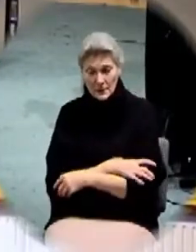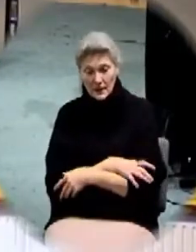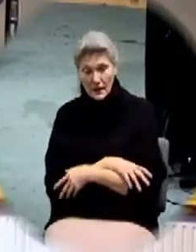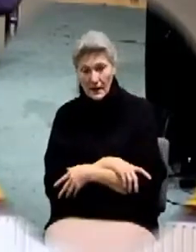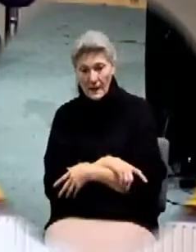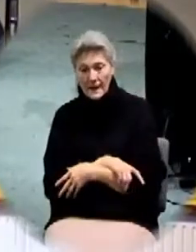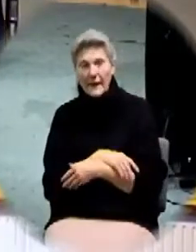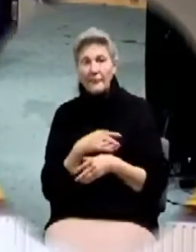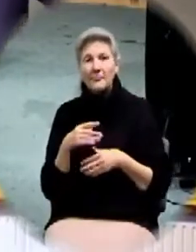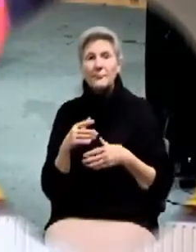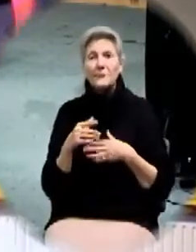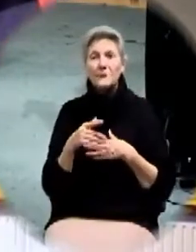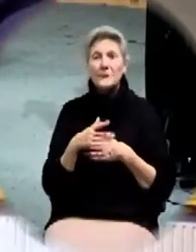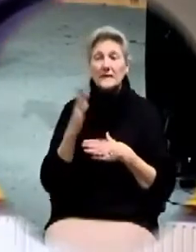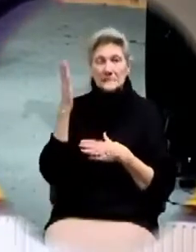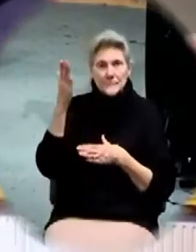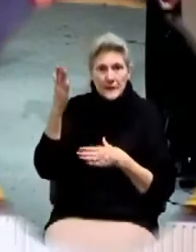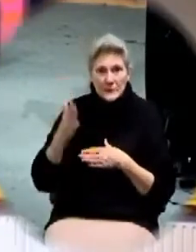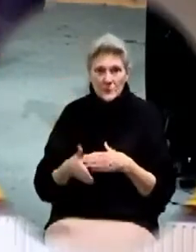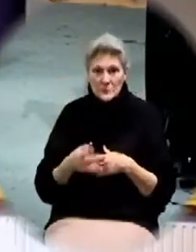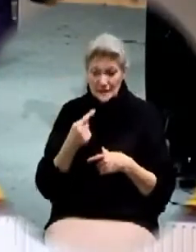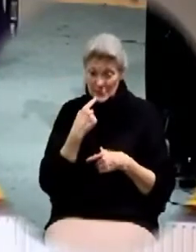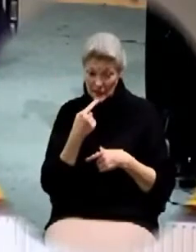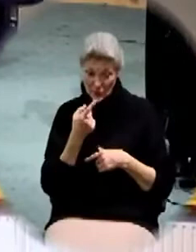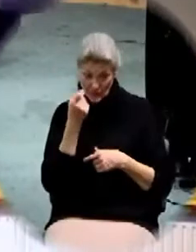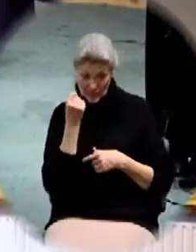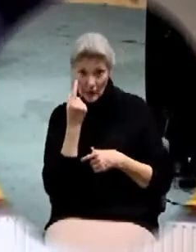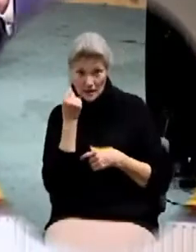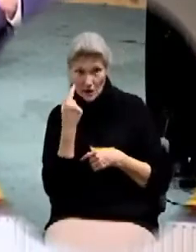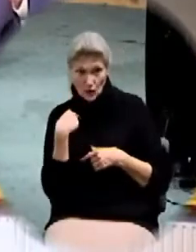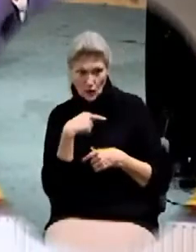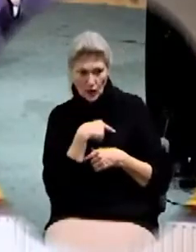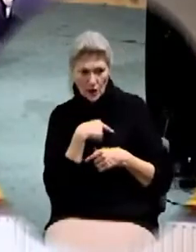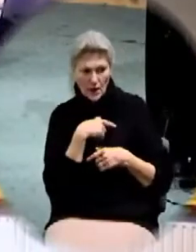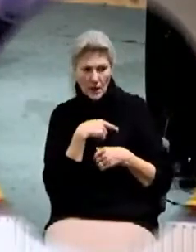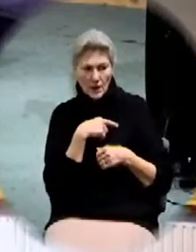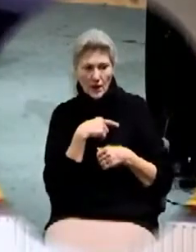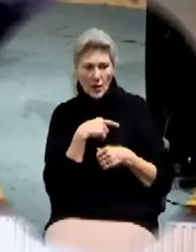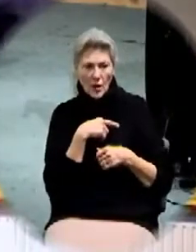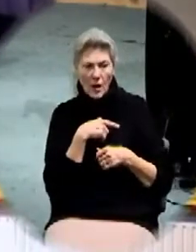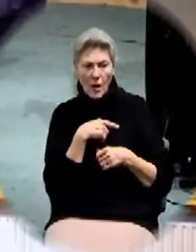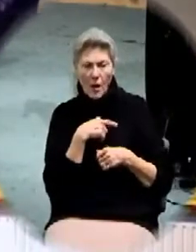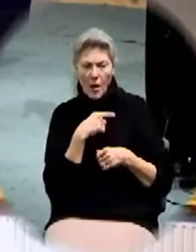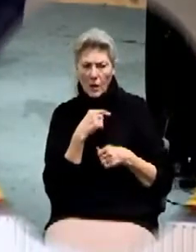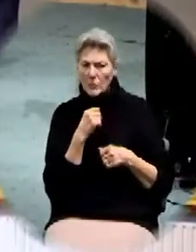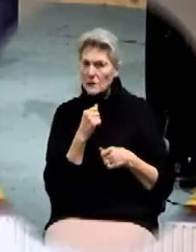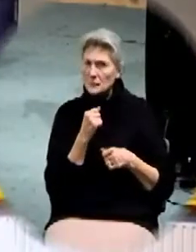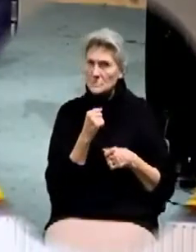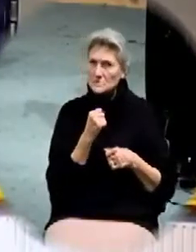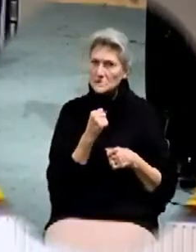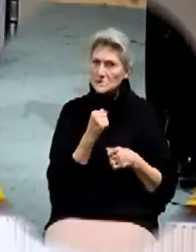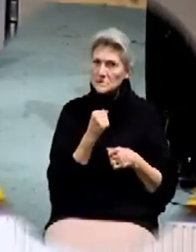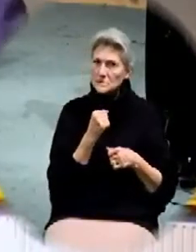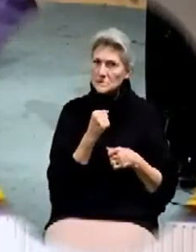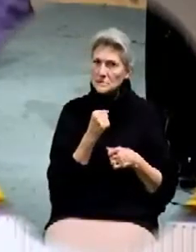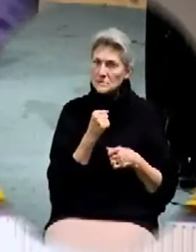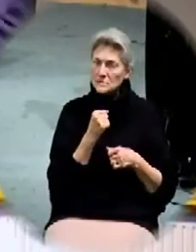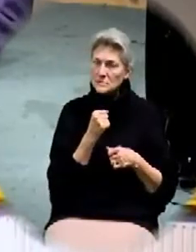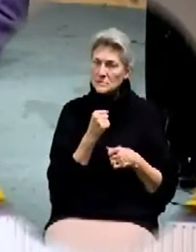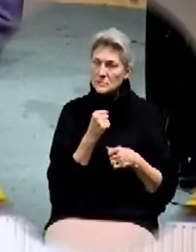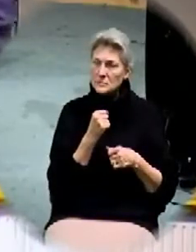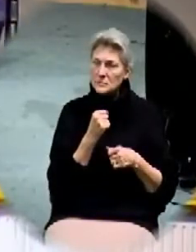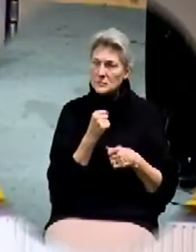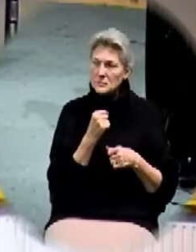He replied, and he said, well, first of all, you have to understand that we rarely do what we only say we want to do.